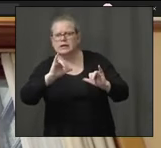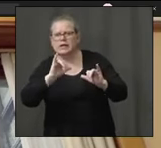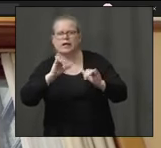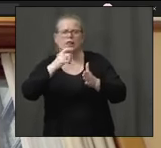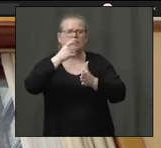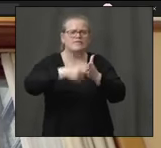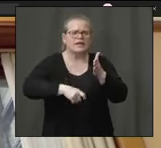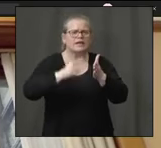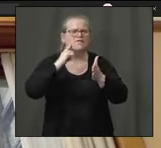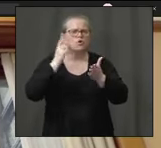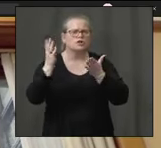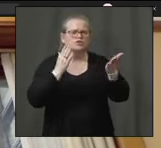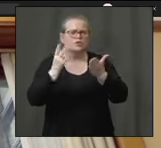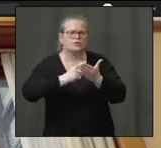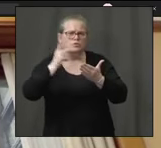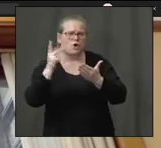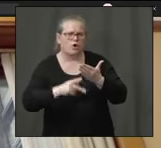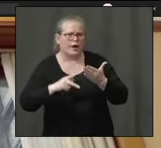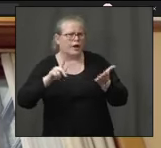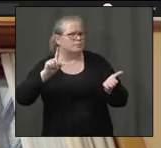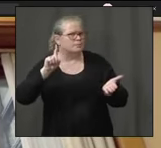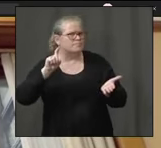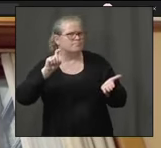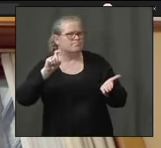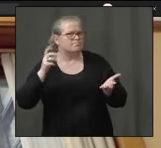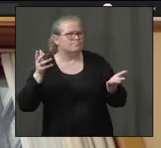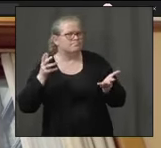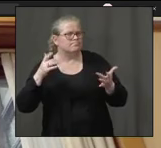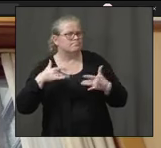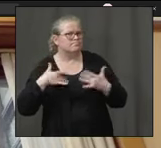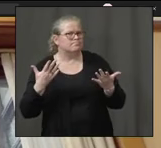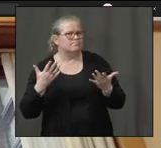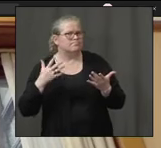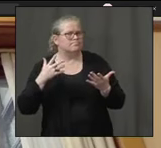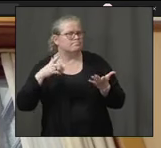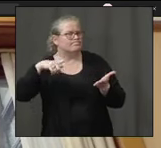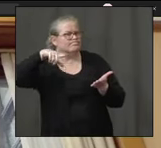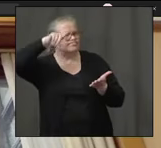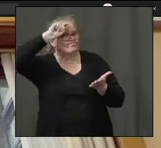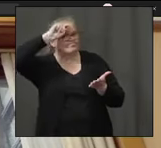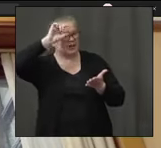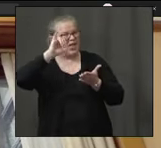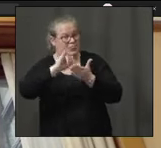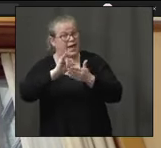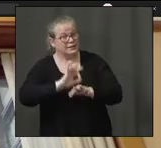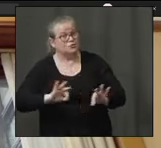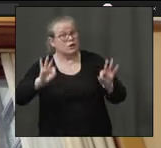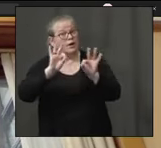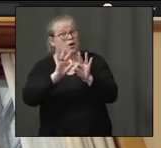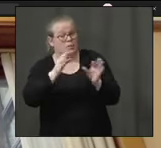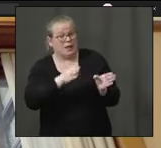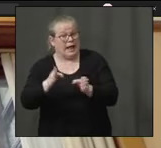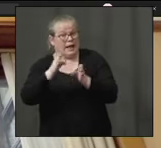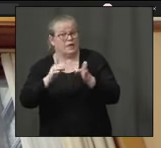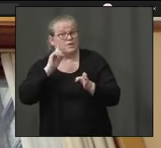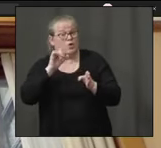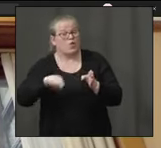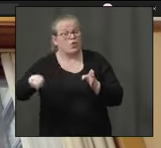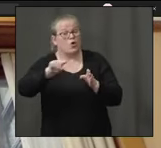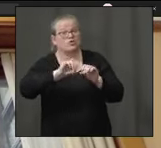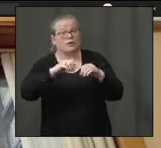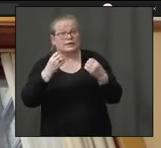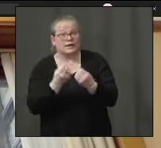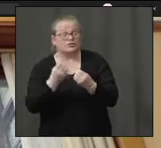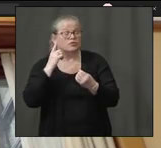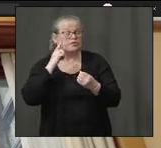programs, and that's sort of critical to their planning in order to maintain staffing and service